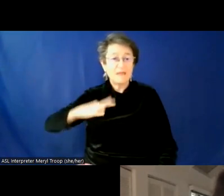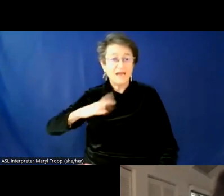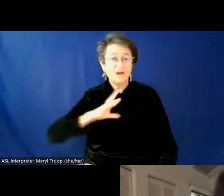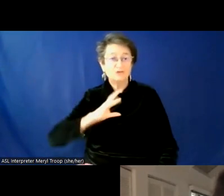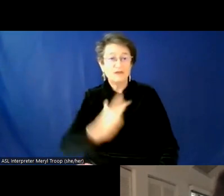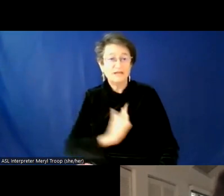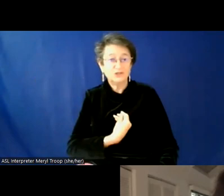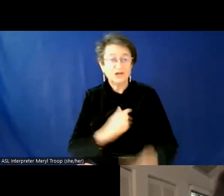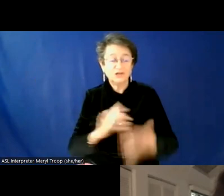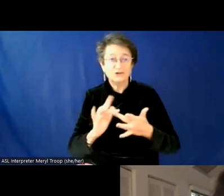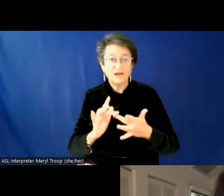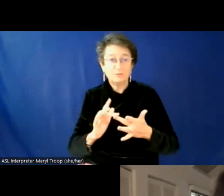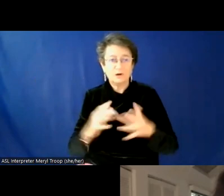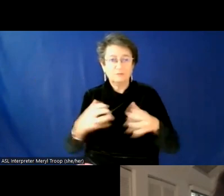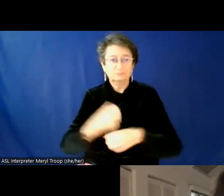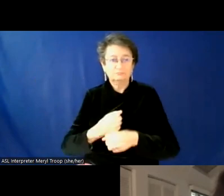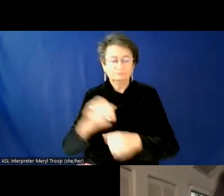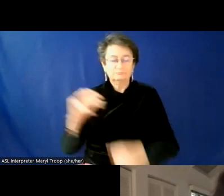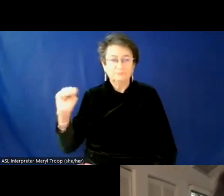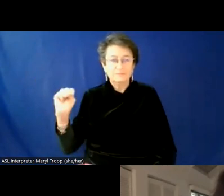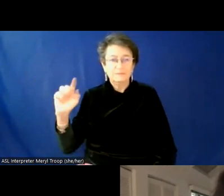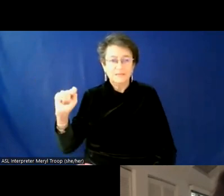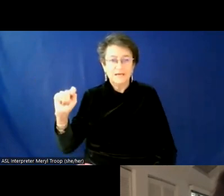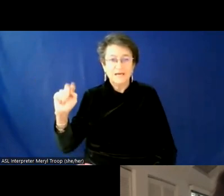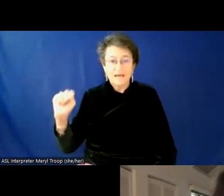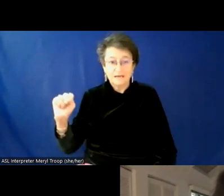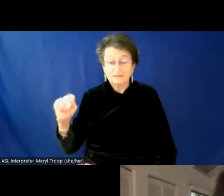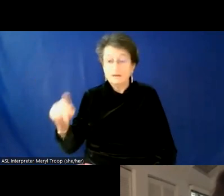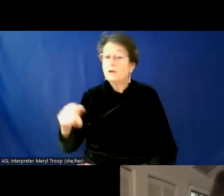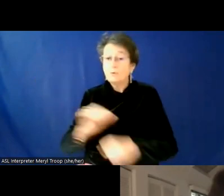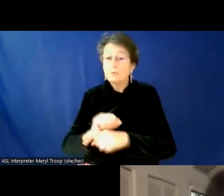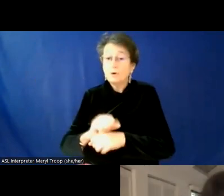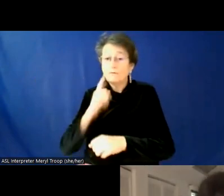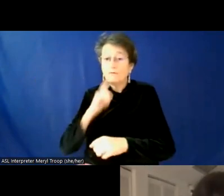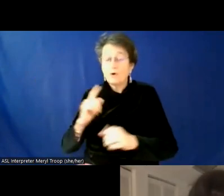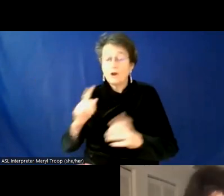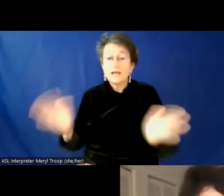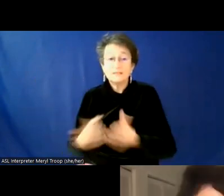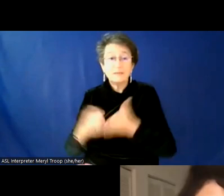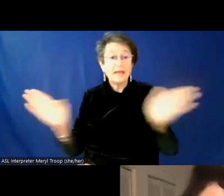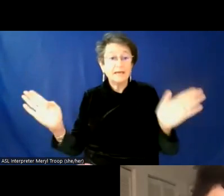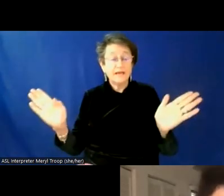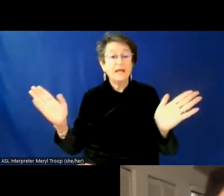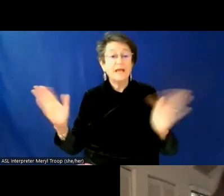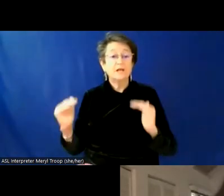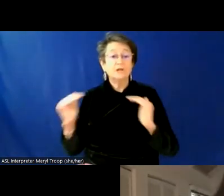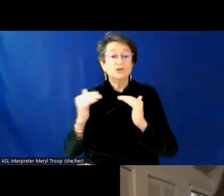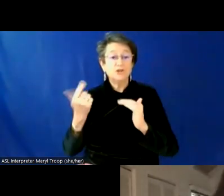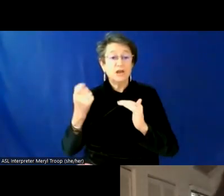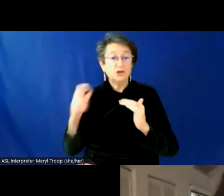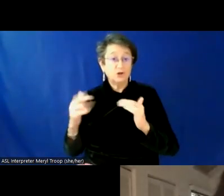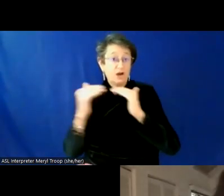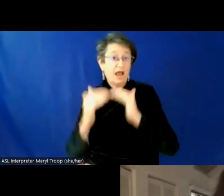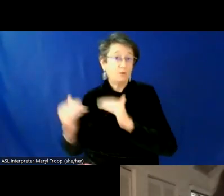MTN ranges from community building initiatives, expanding health equity and access across the state, suicide prevention,